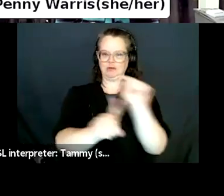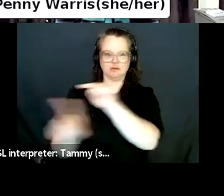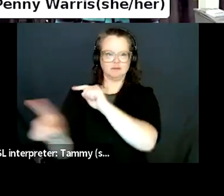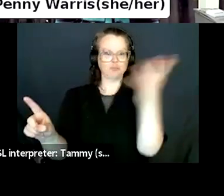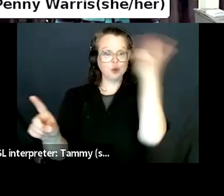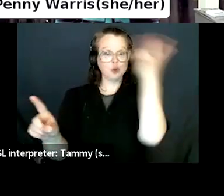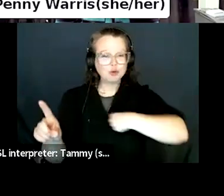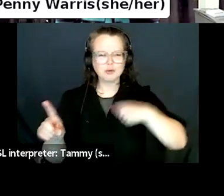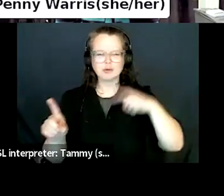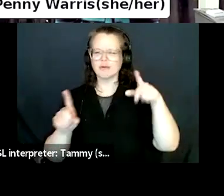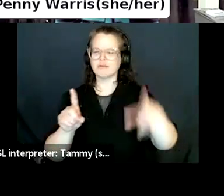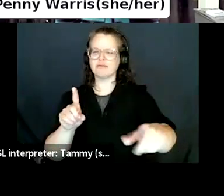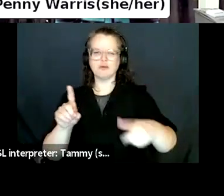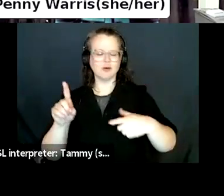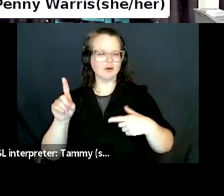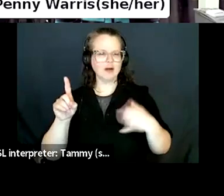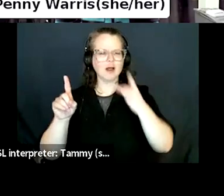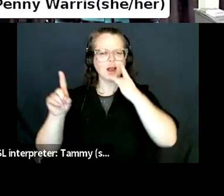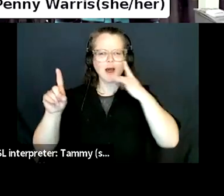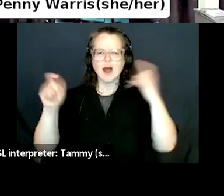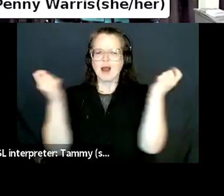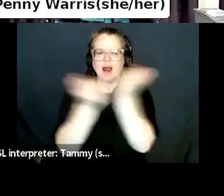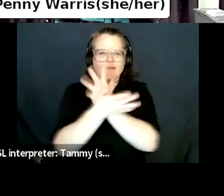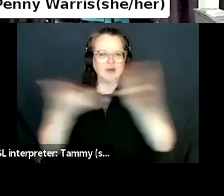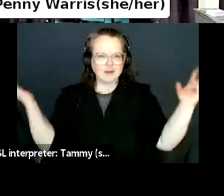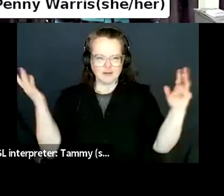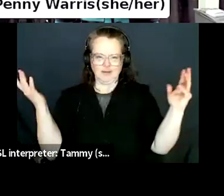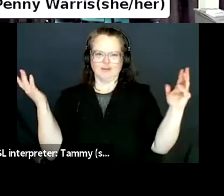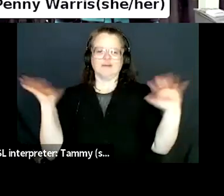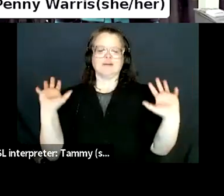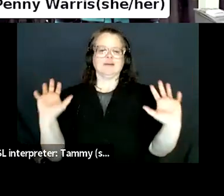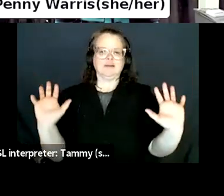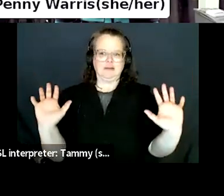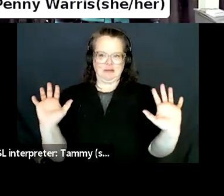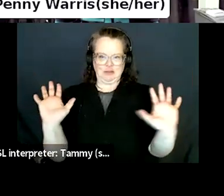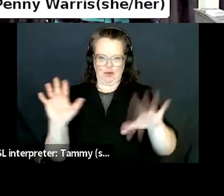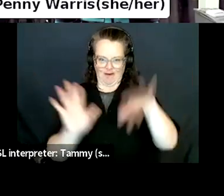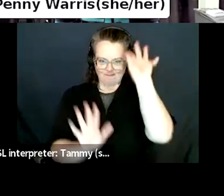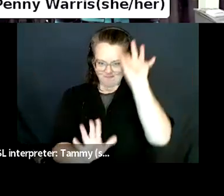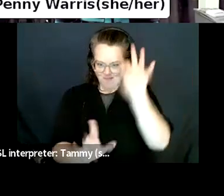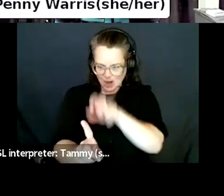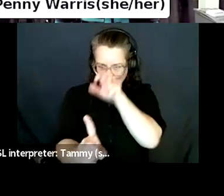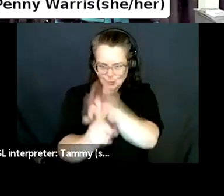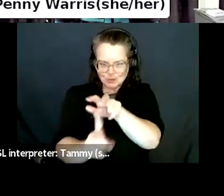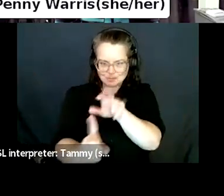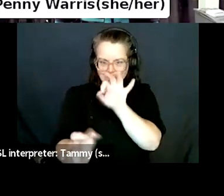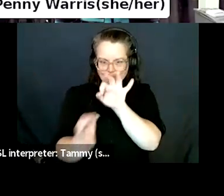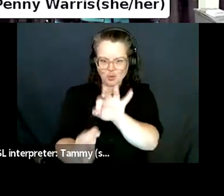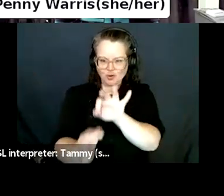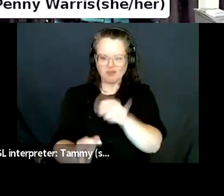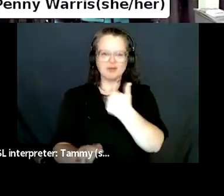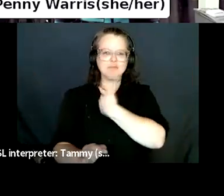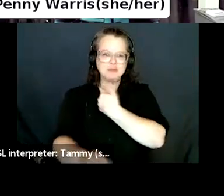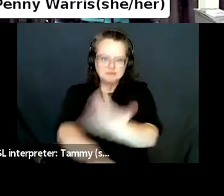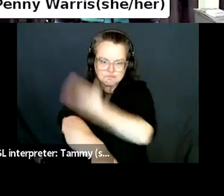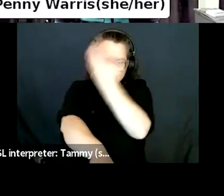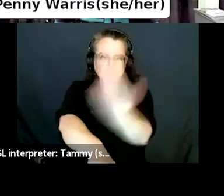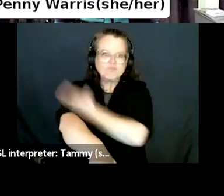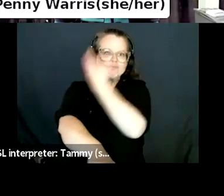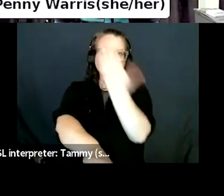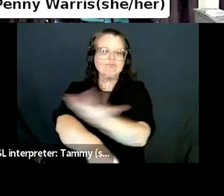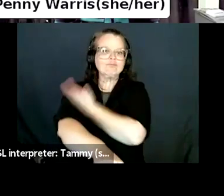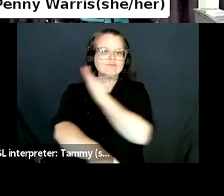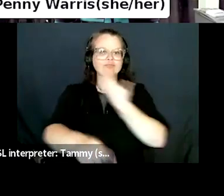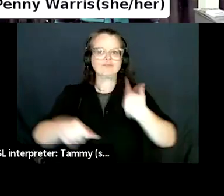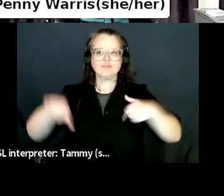black on black bookshelf with a sliding ladder and have all of the horror I could possibly imagine on the shelves.